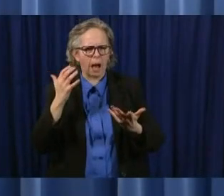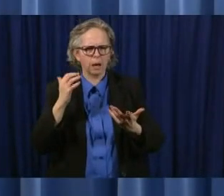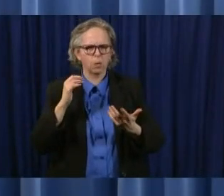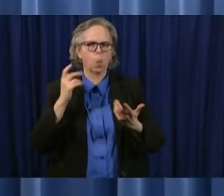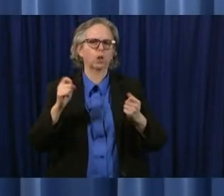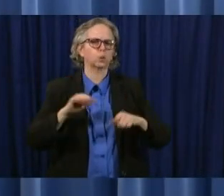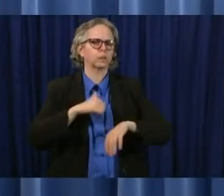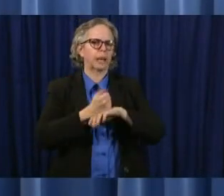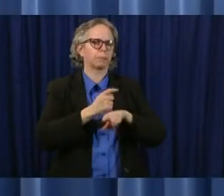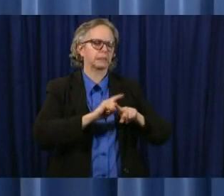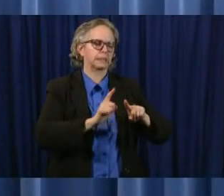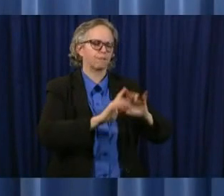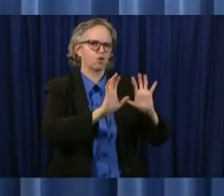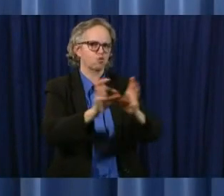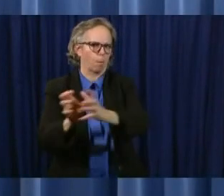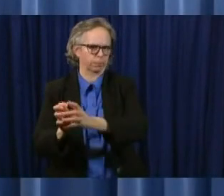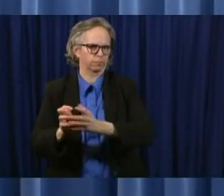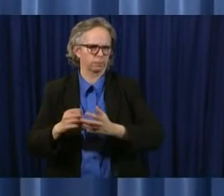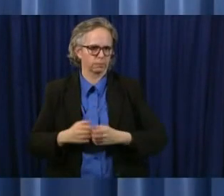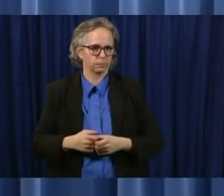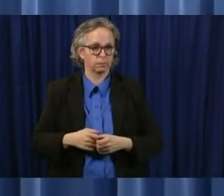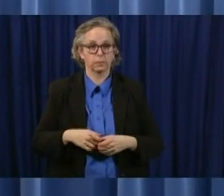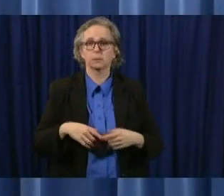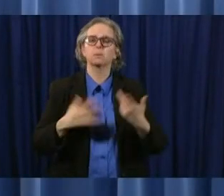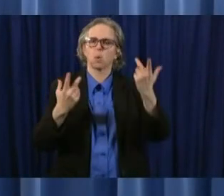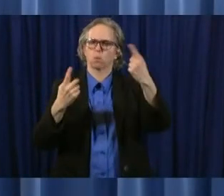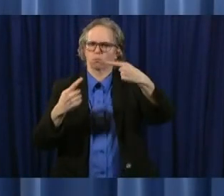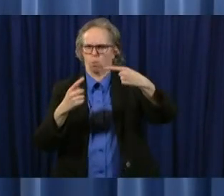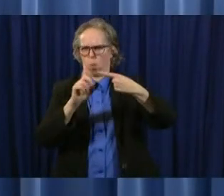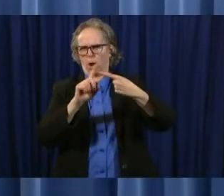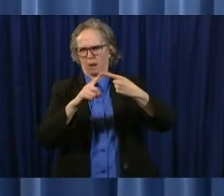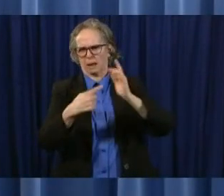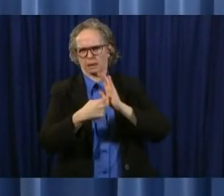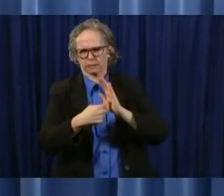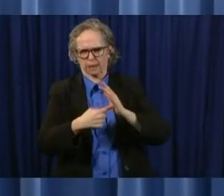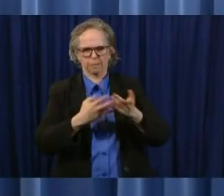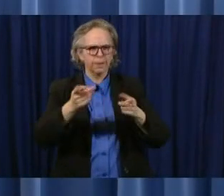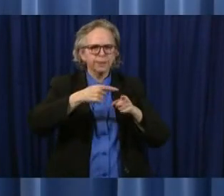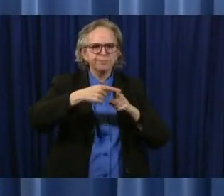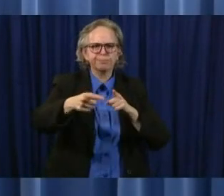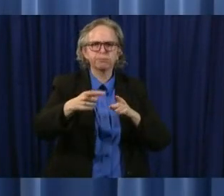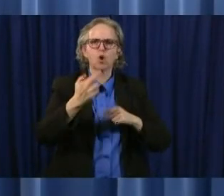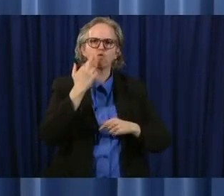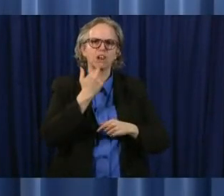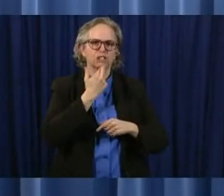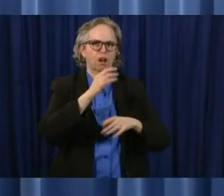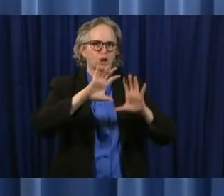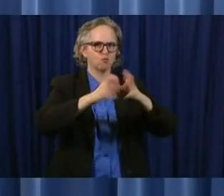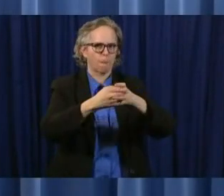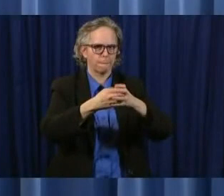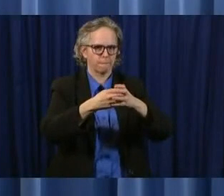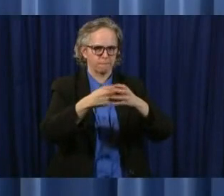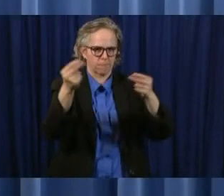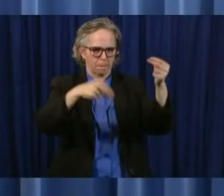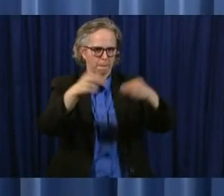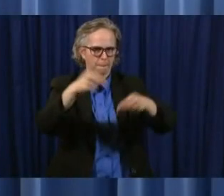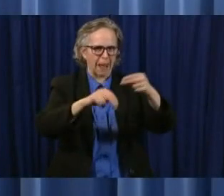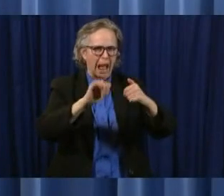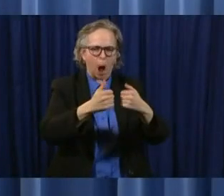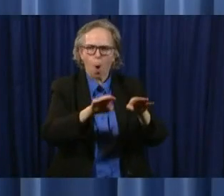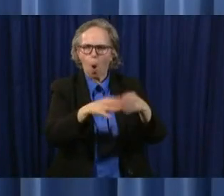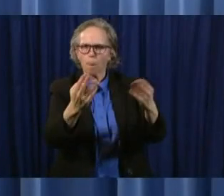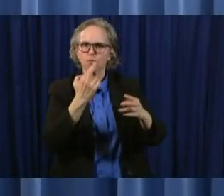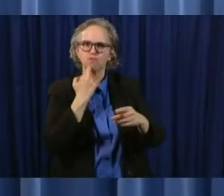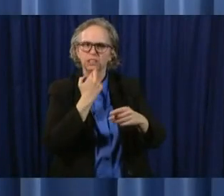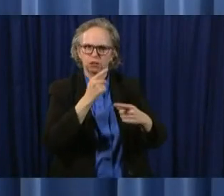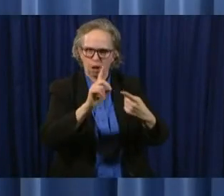one is a group to look at restaurants and how we reopen restaurants what the safety